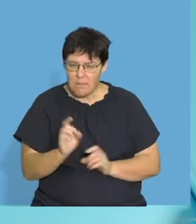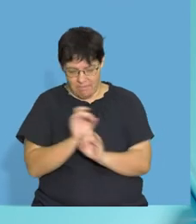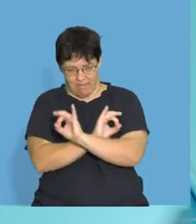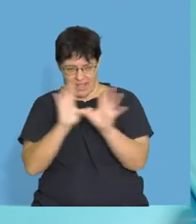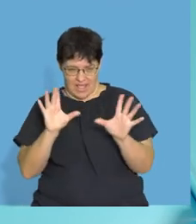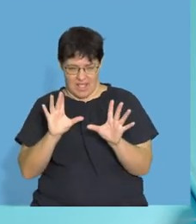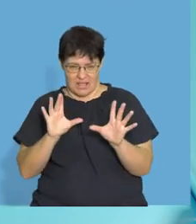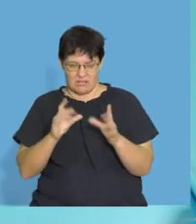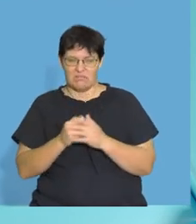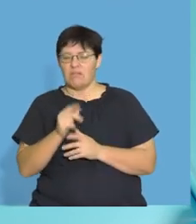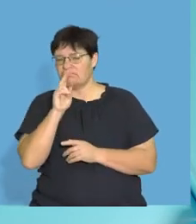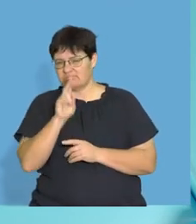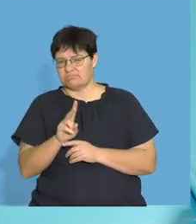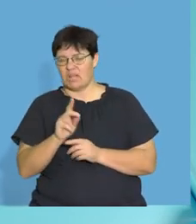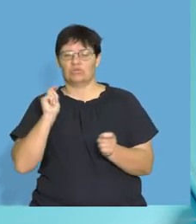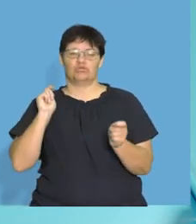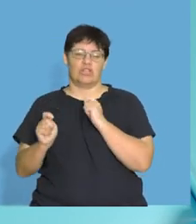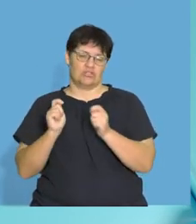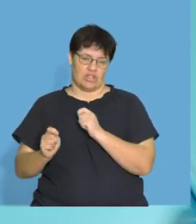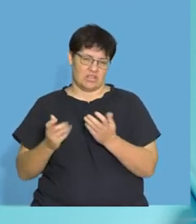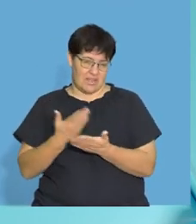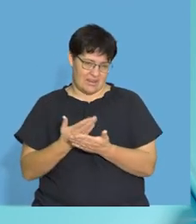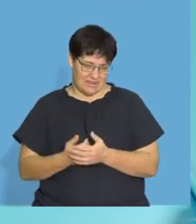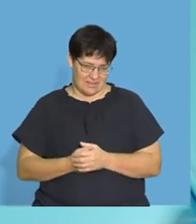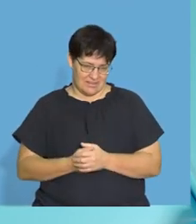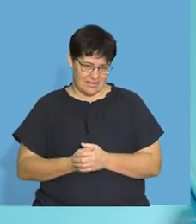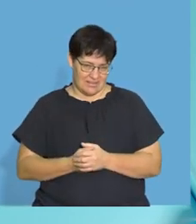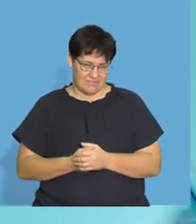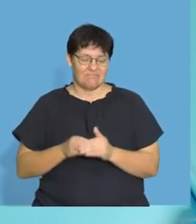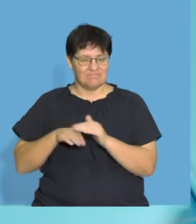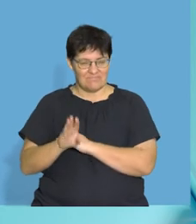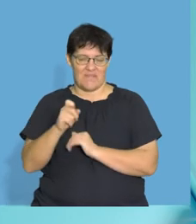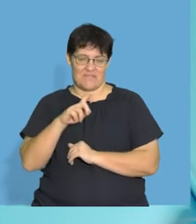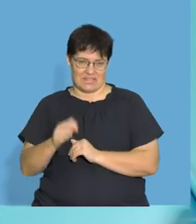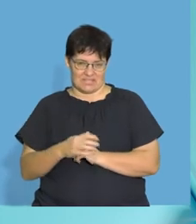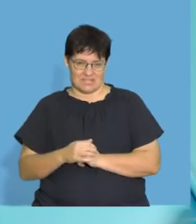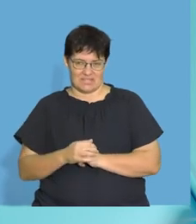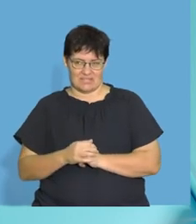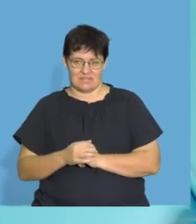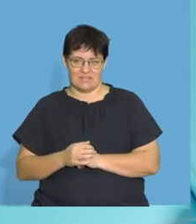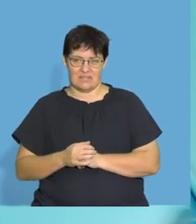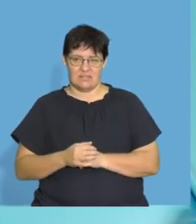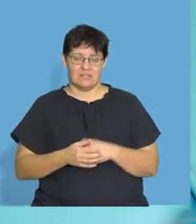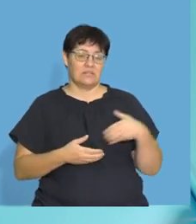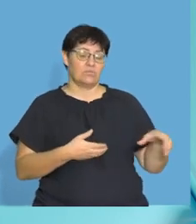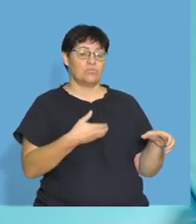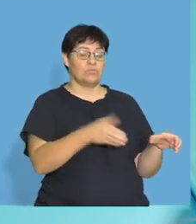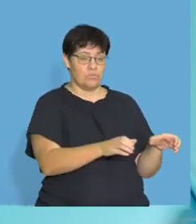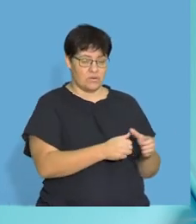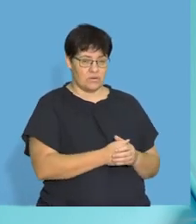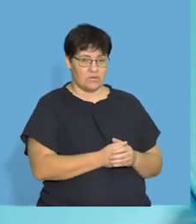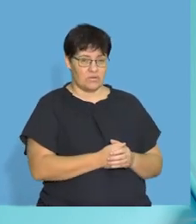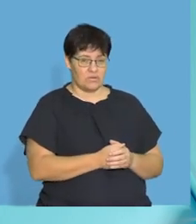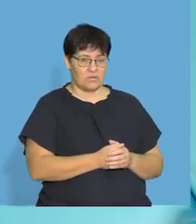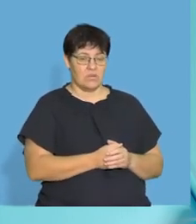look at what you eat and maybe just make a, see if you can make a change somewhere, stored in our fat. Now